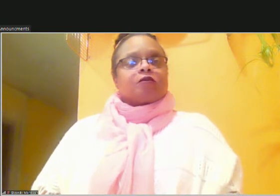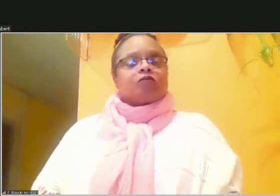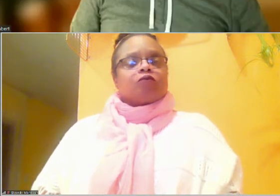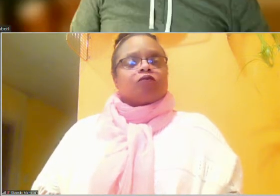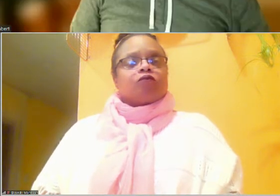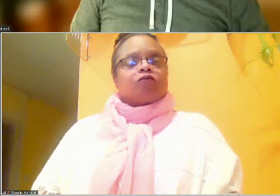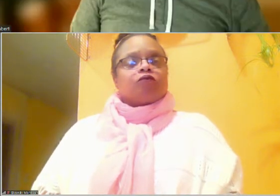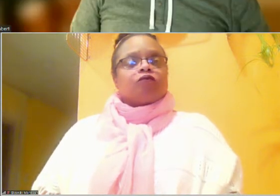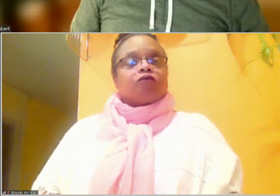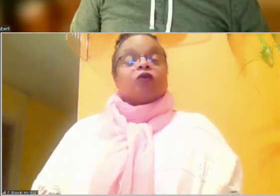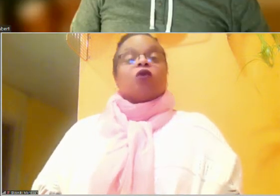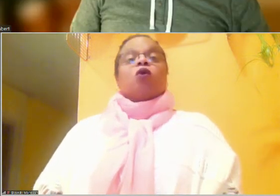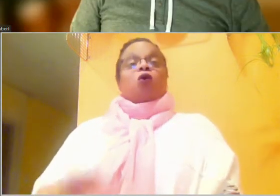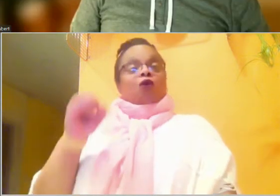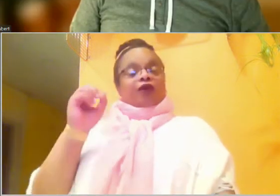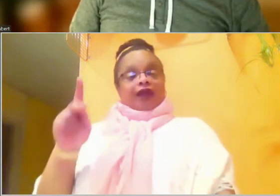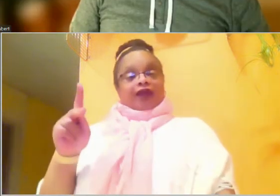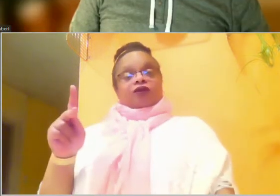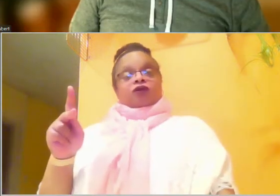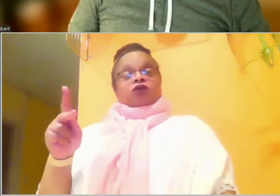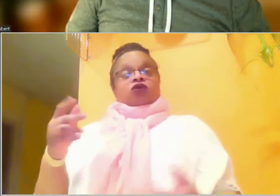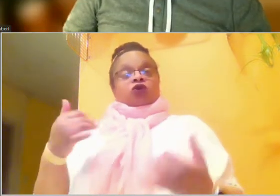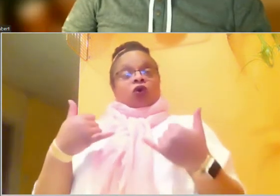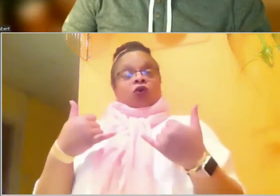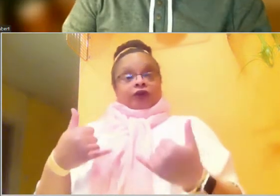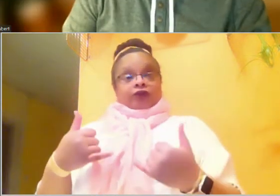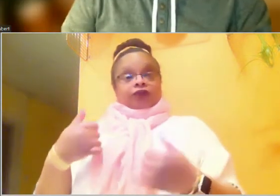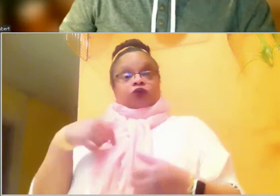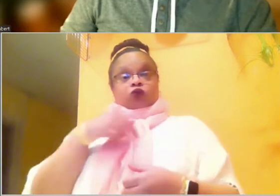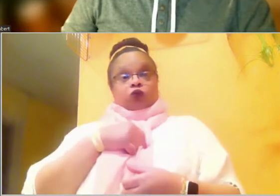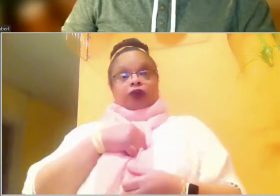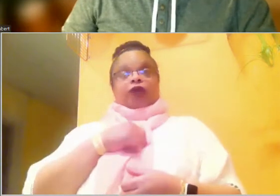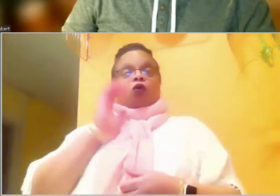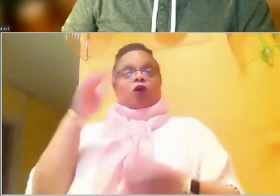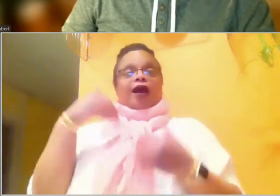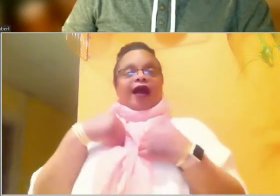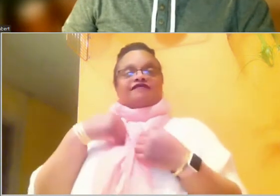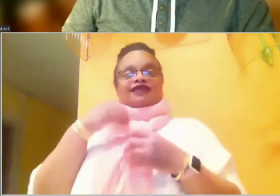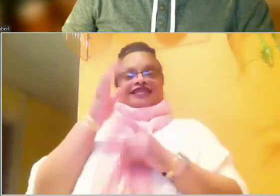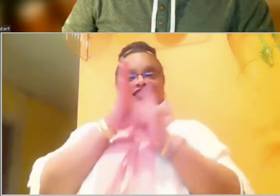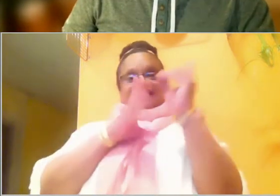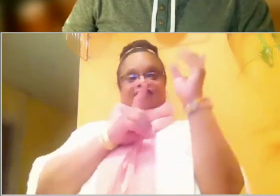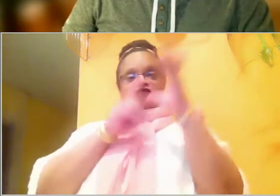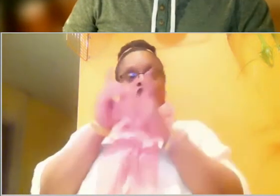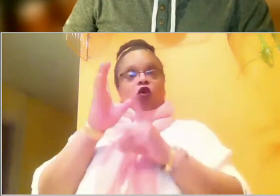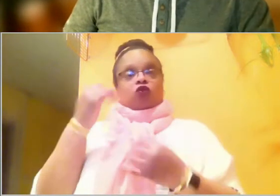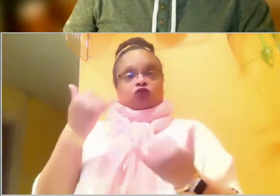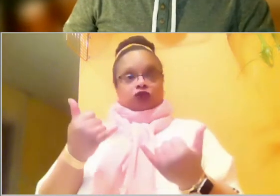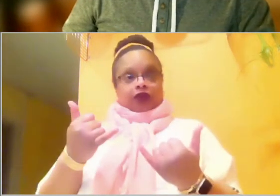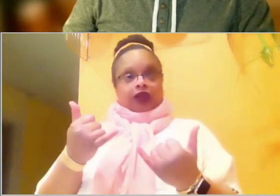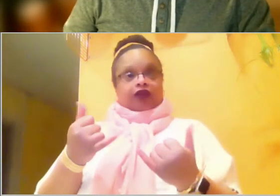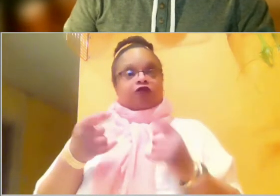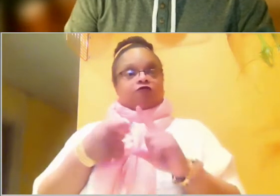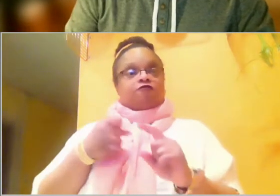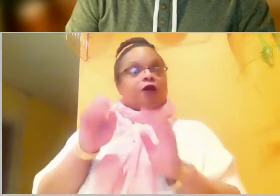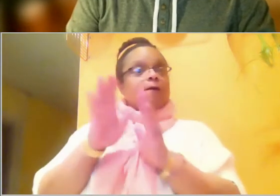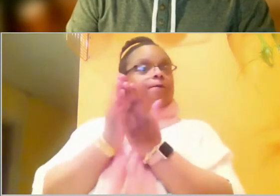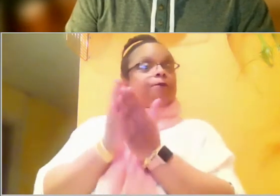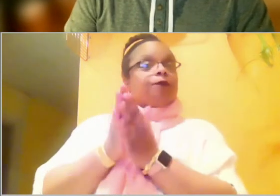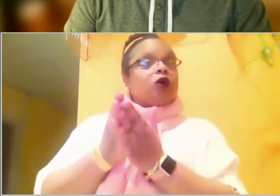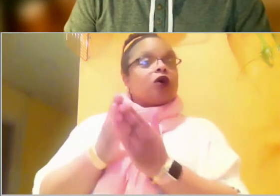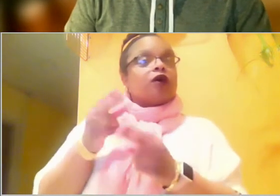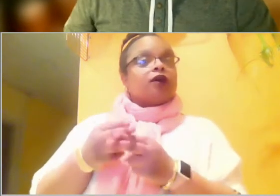Okay. So we are, uh, doing our devo tonight, of course, from the book of